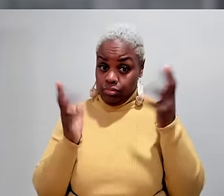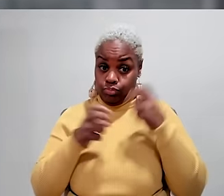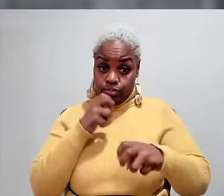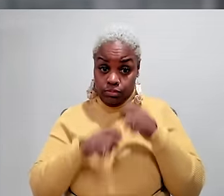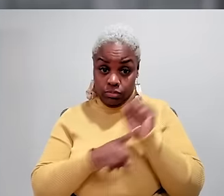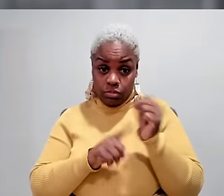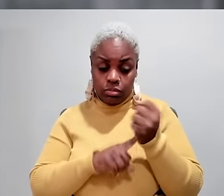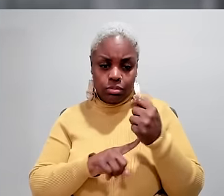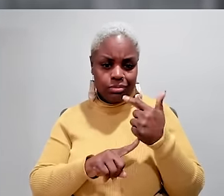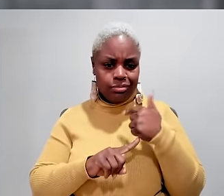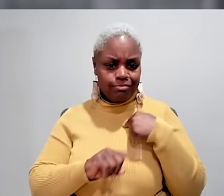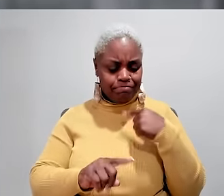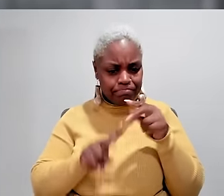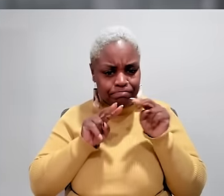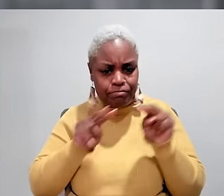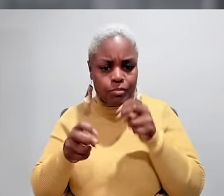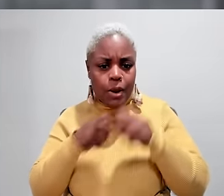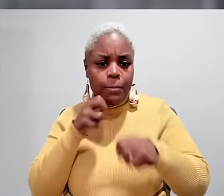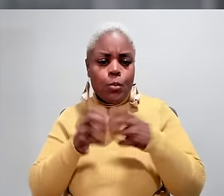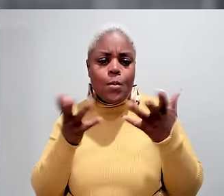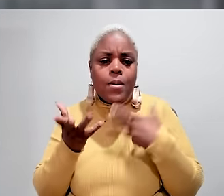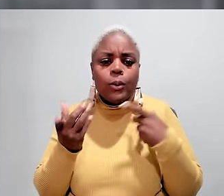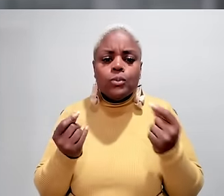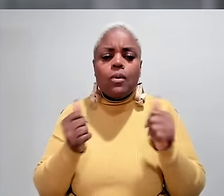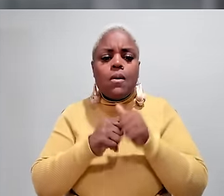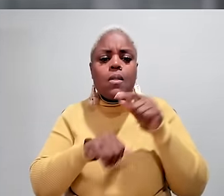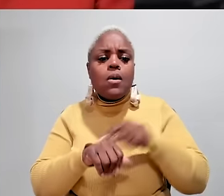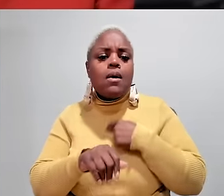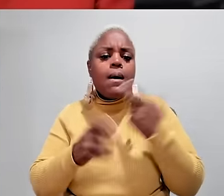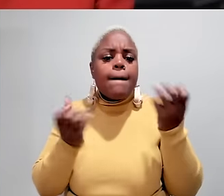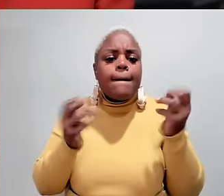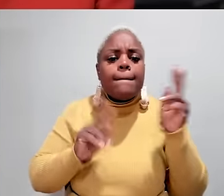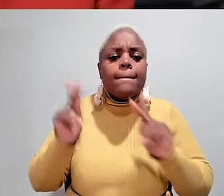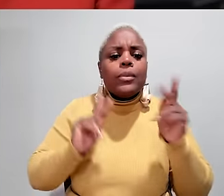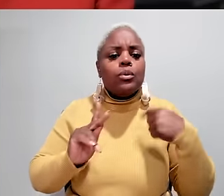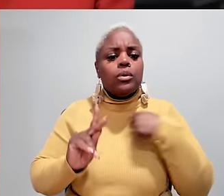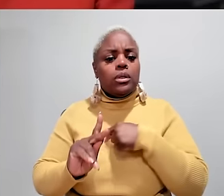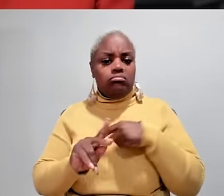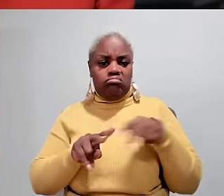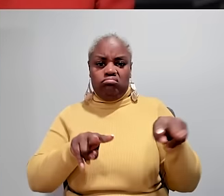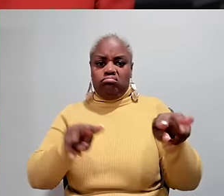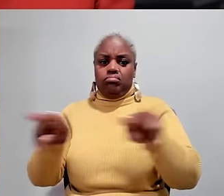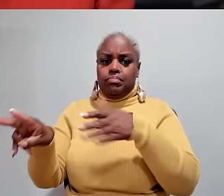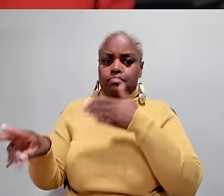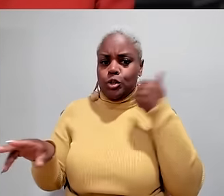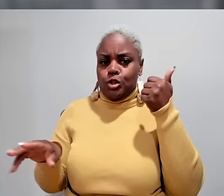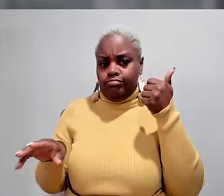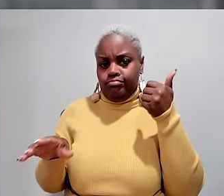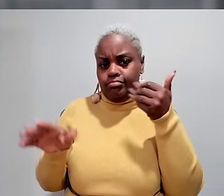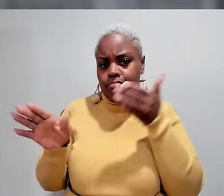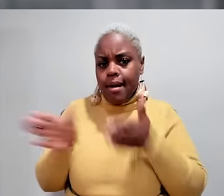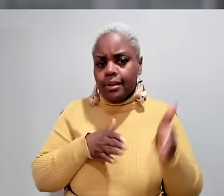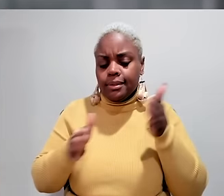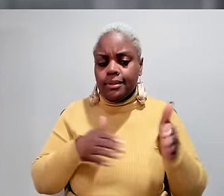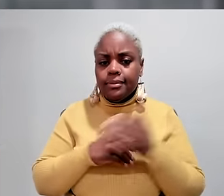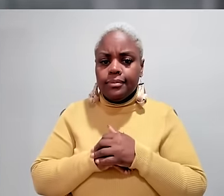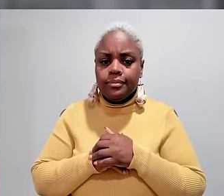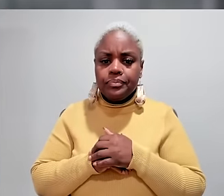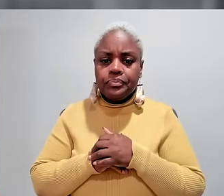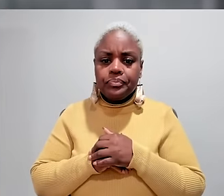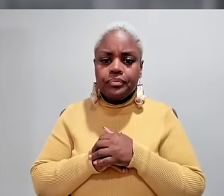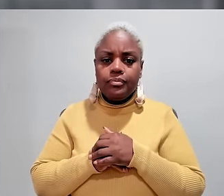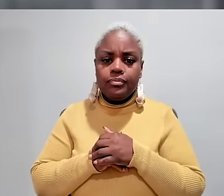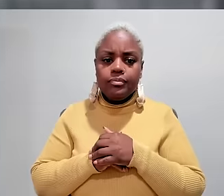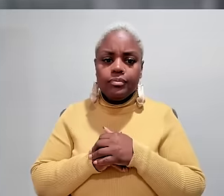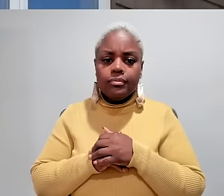matures to a point where there are a lot of problems we have to fix. So, if we're averting problems, there's no need to be there as long or have as many people, because we are laying